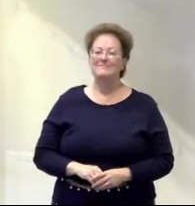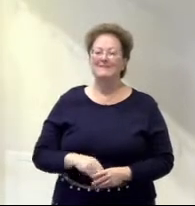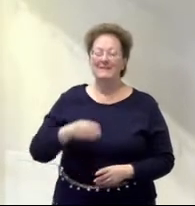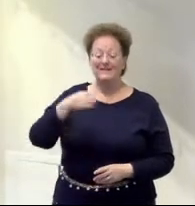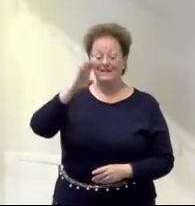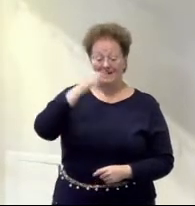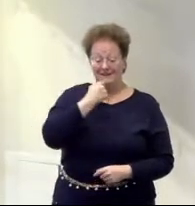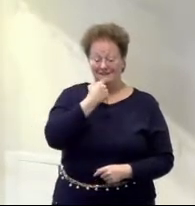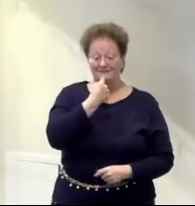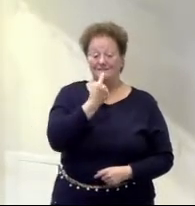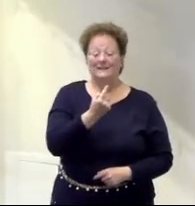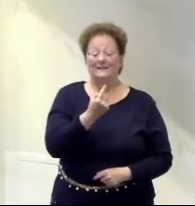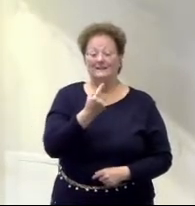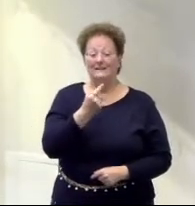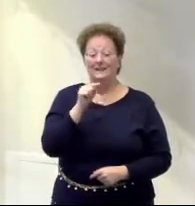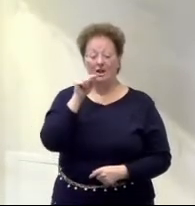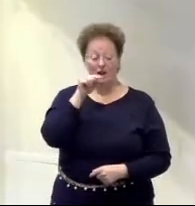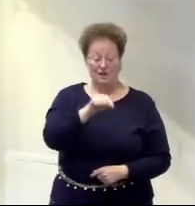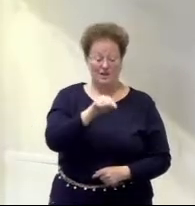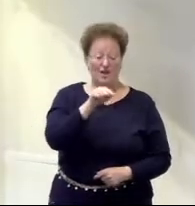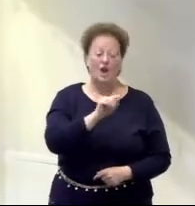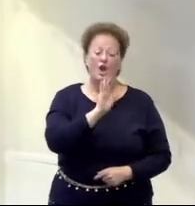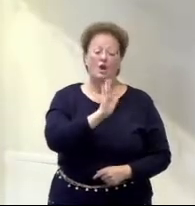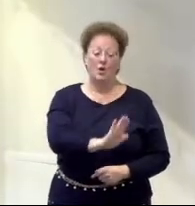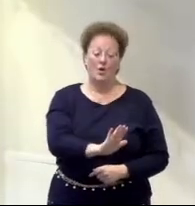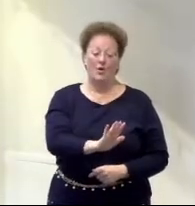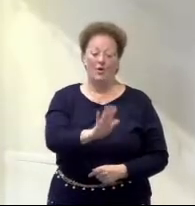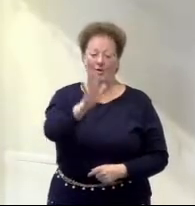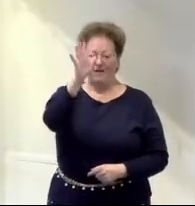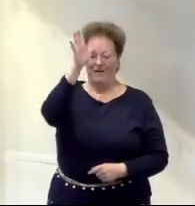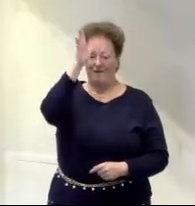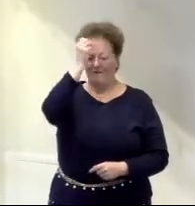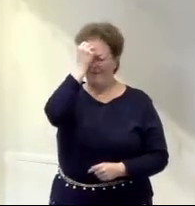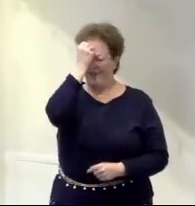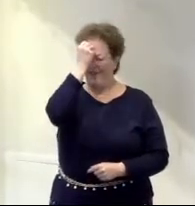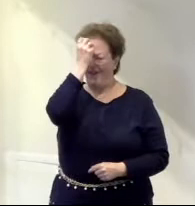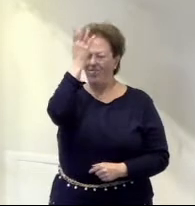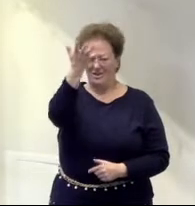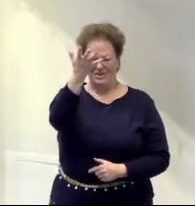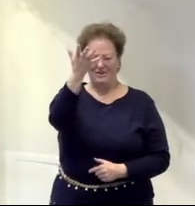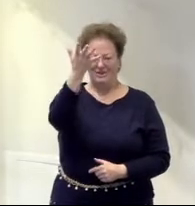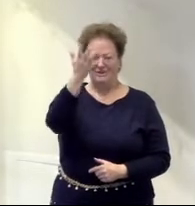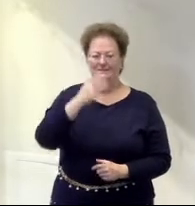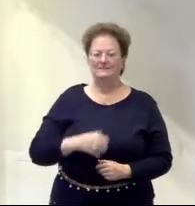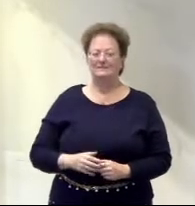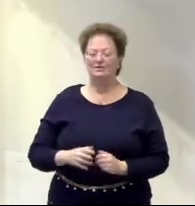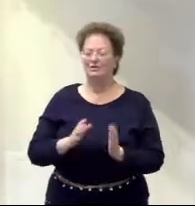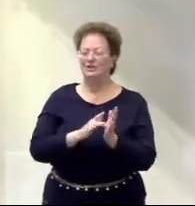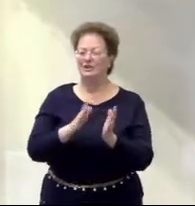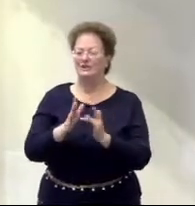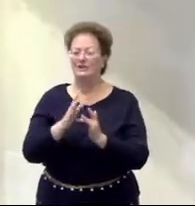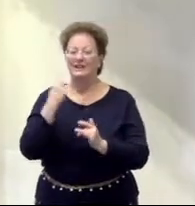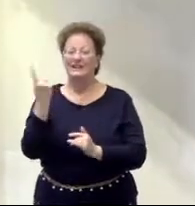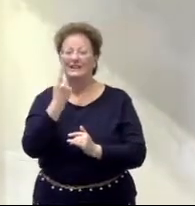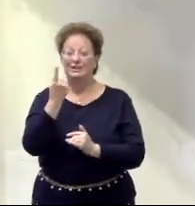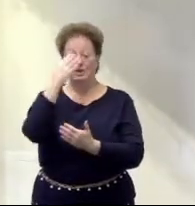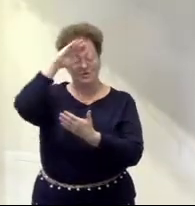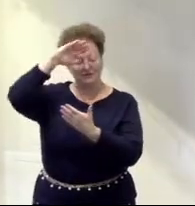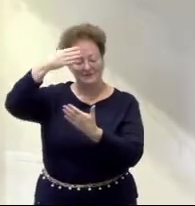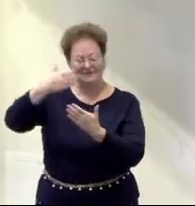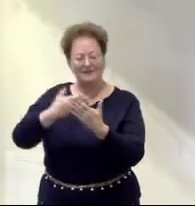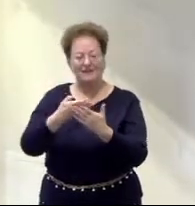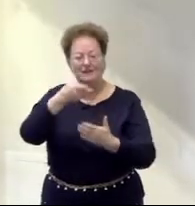heaven, he was saying to Jesus, I am your father. That's what he was saying. Jesus is the eternal son of God.